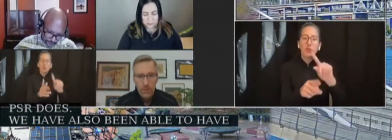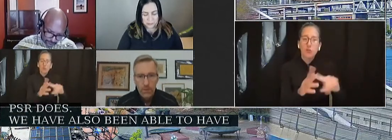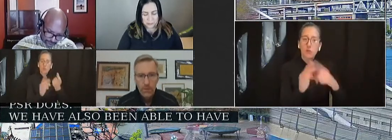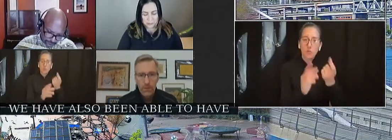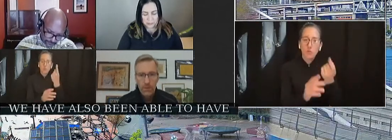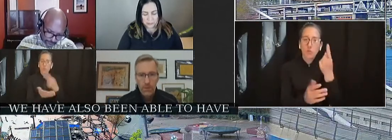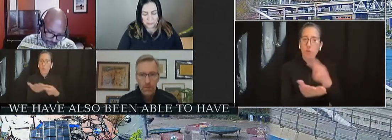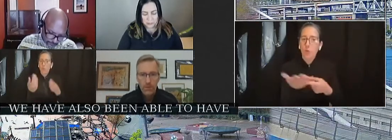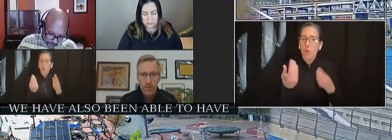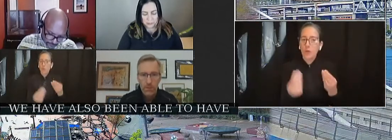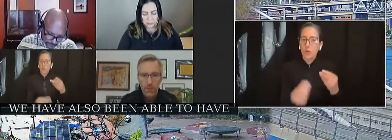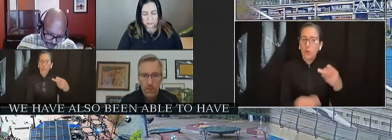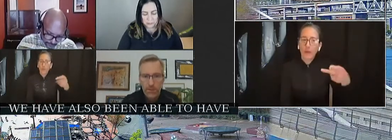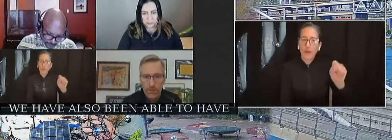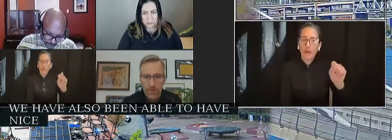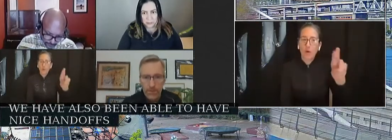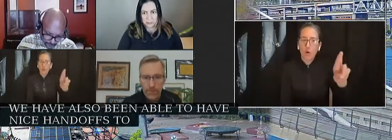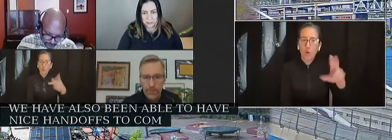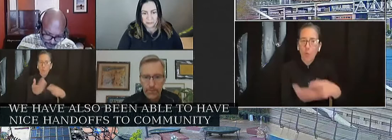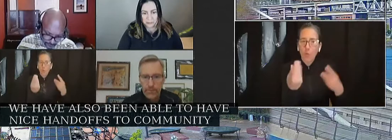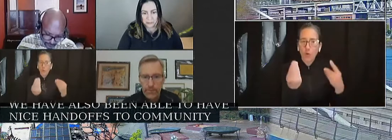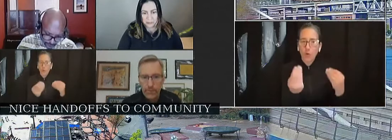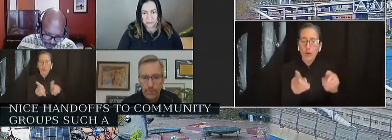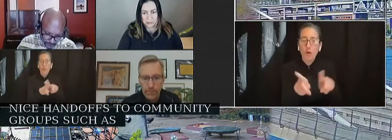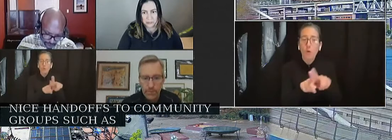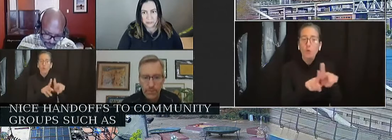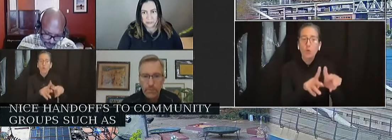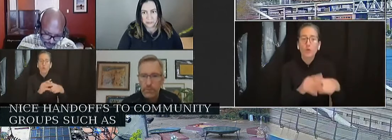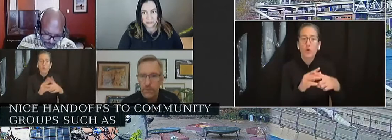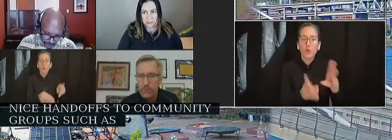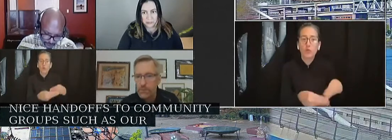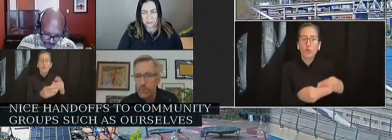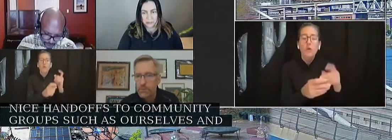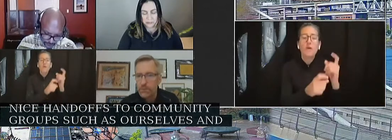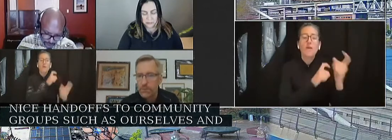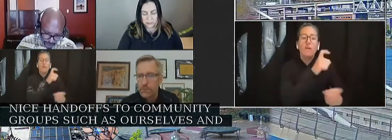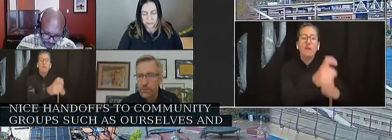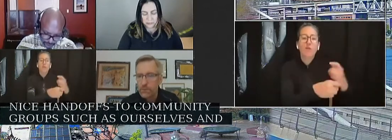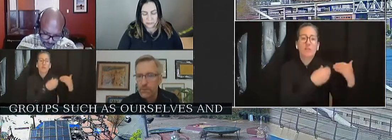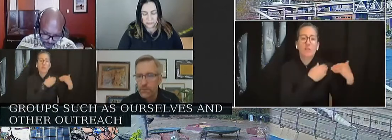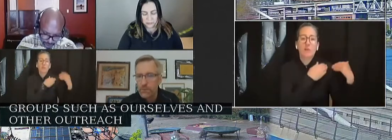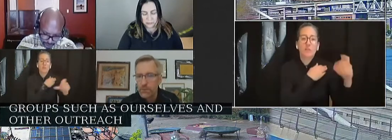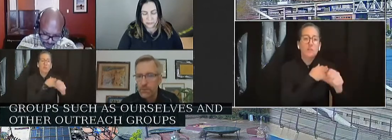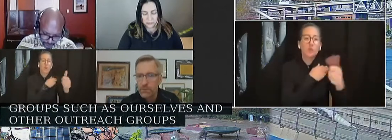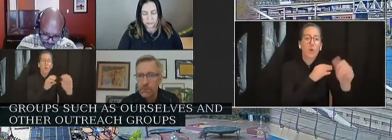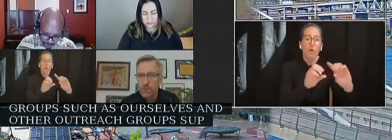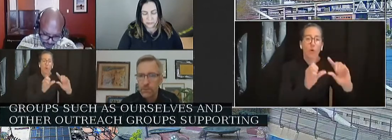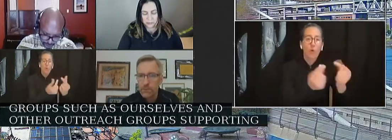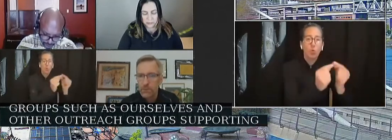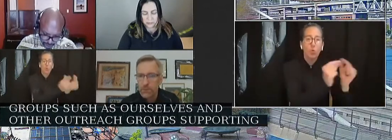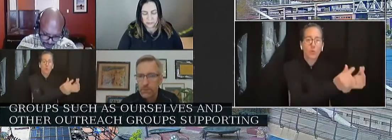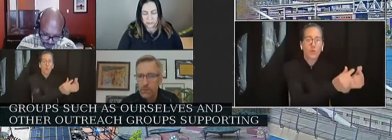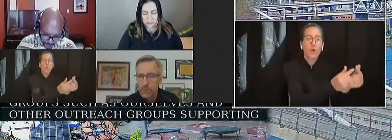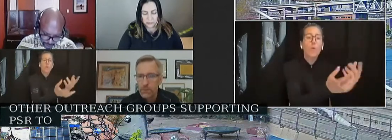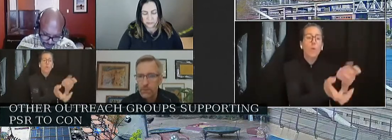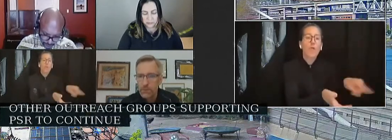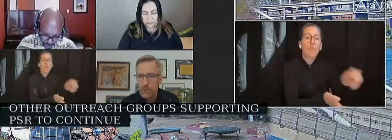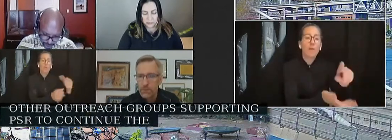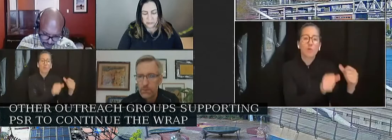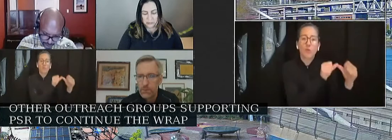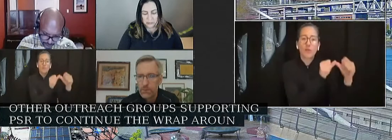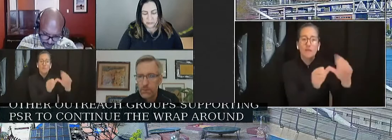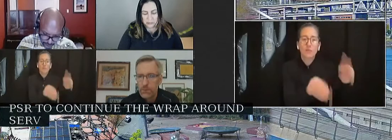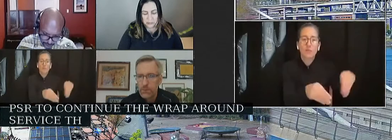to community groups such as ourselves and other outreach groups supporting PSR to continue the wraparound service that is so greatly